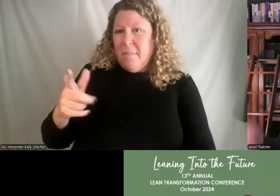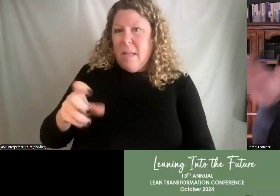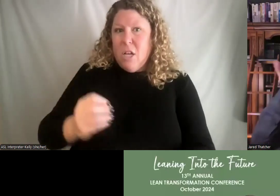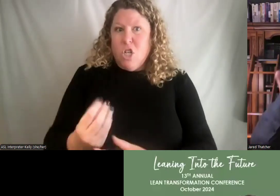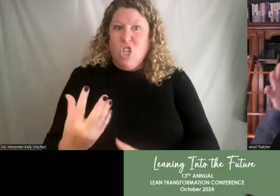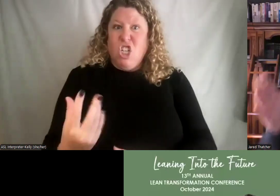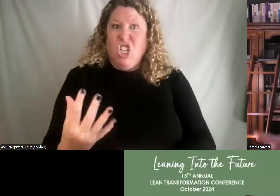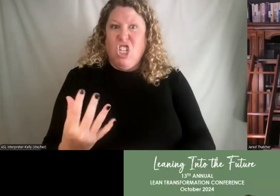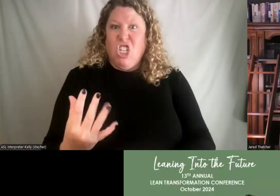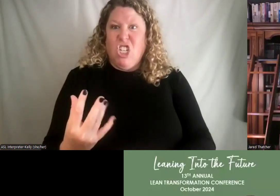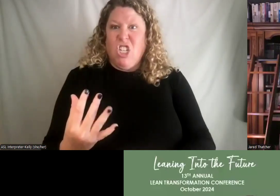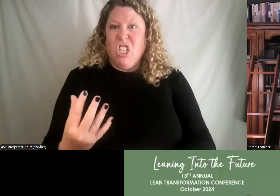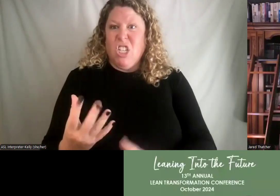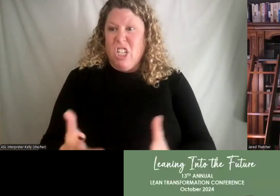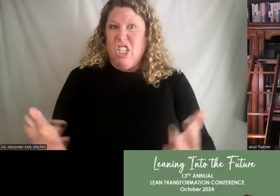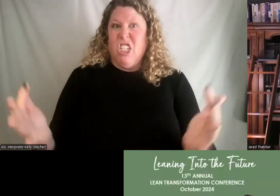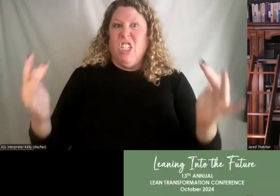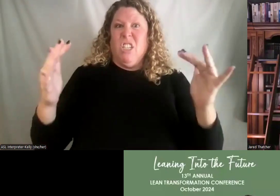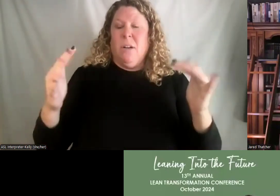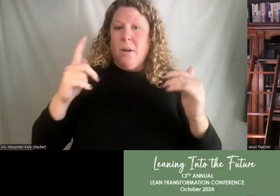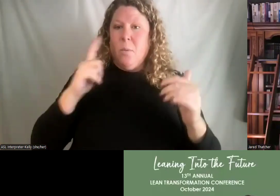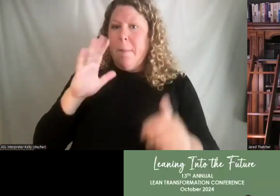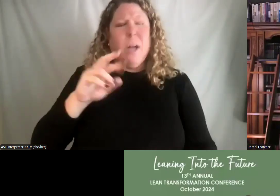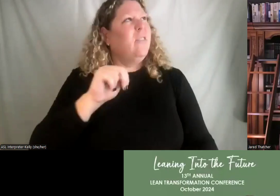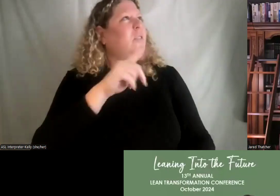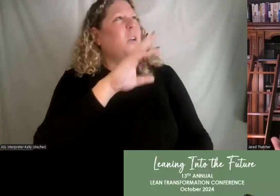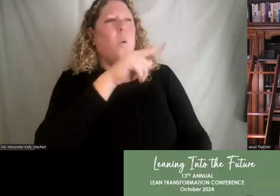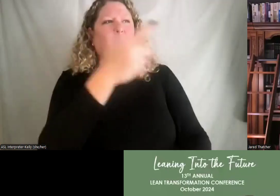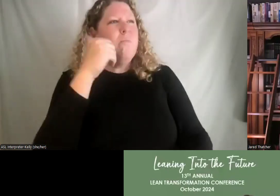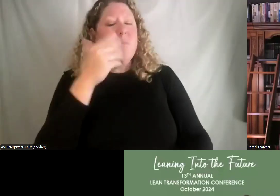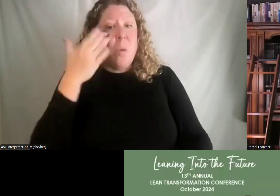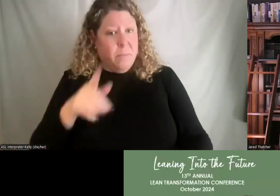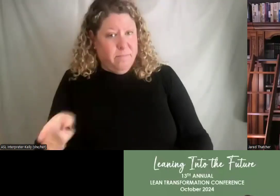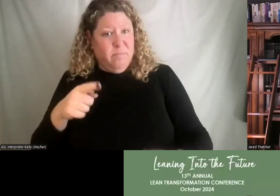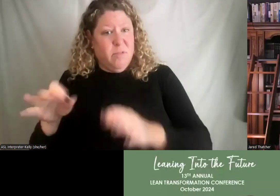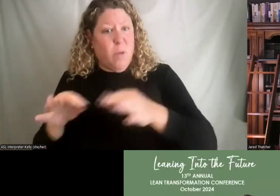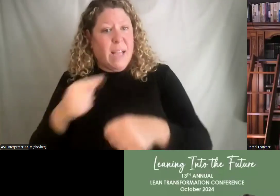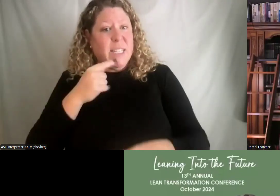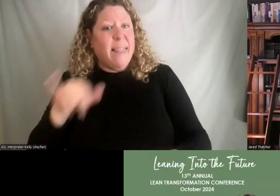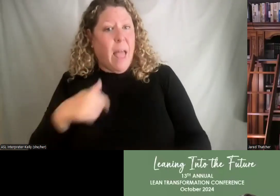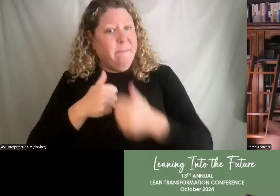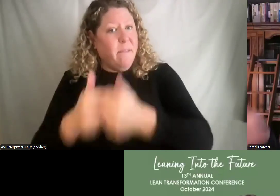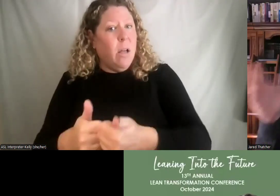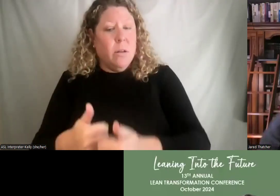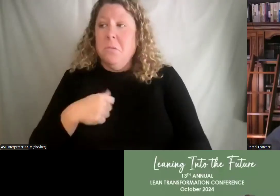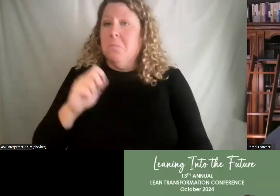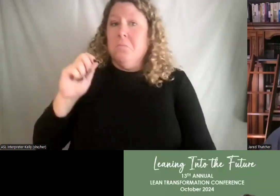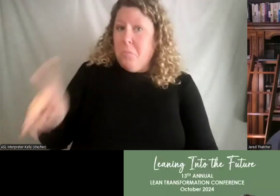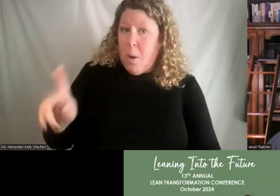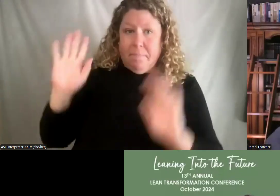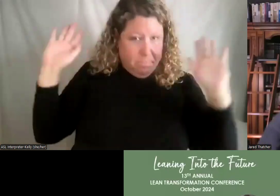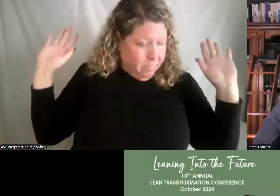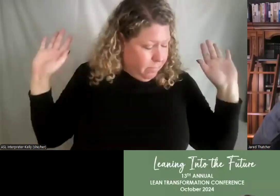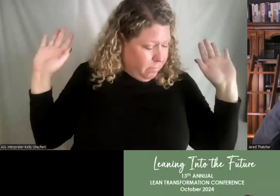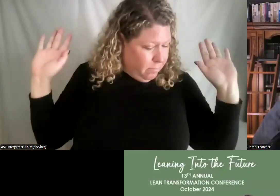the fire coming up over the pan. It's going to burn. No, you don't know what you're talking about. This is how they told me how to do it. I'm like, OK. So he proceeds to make these